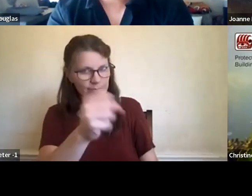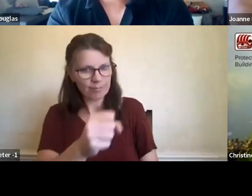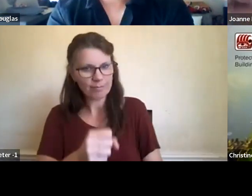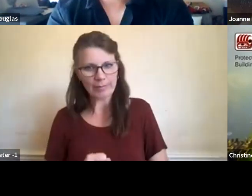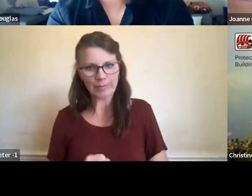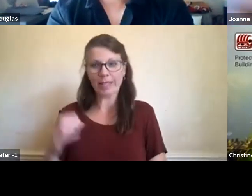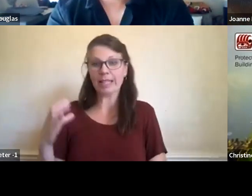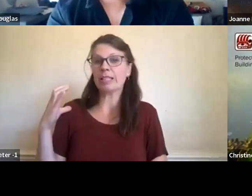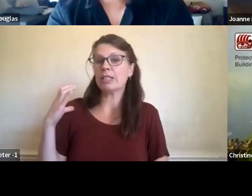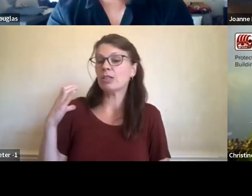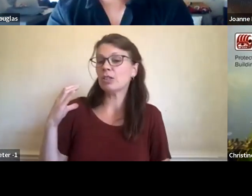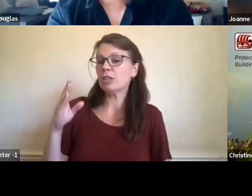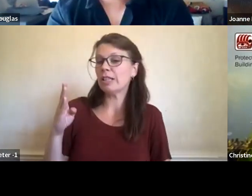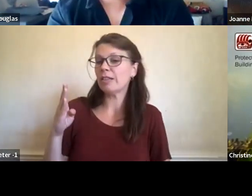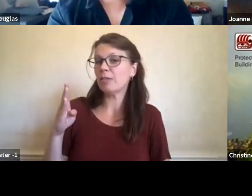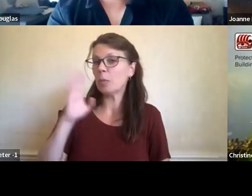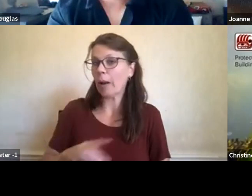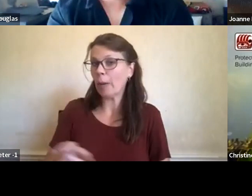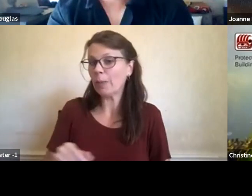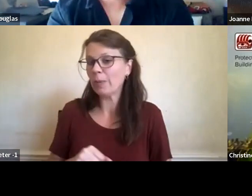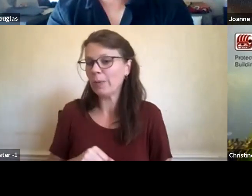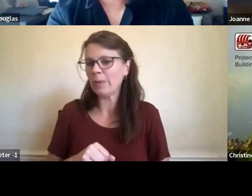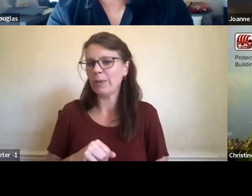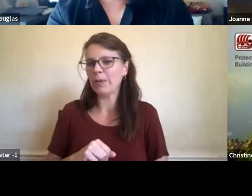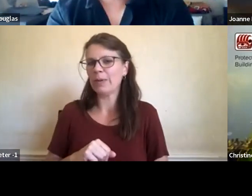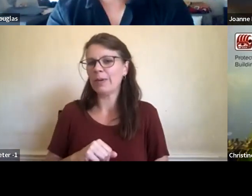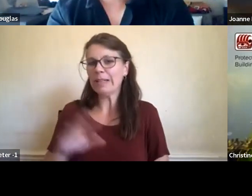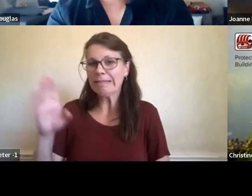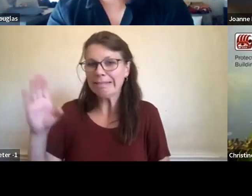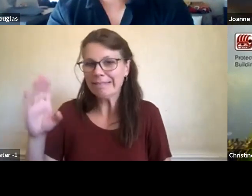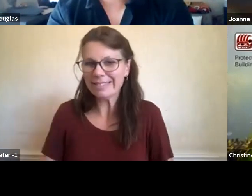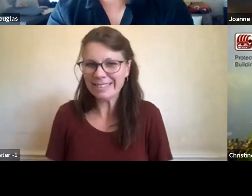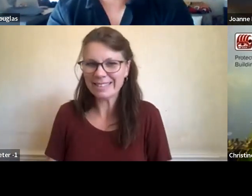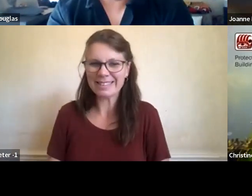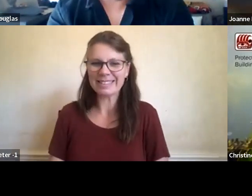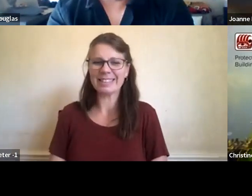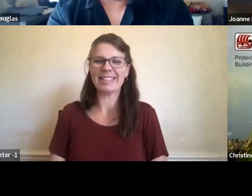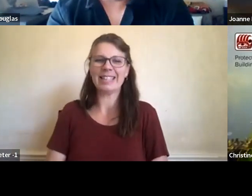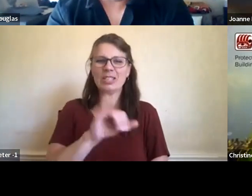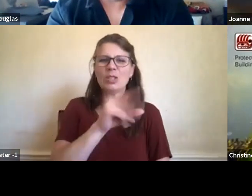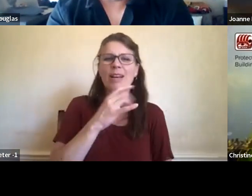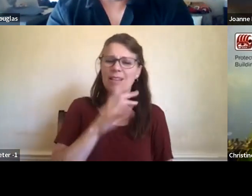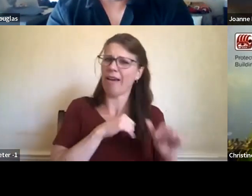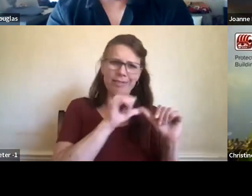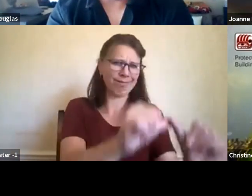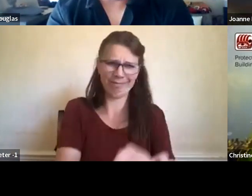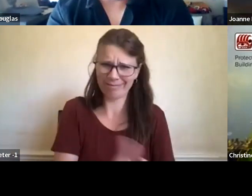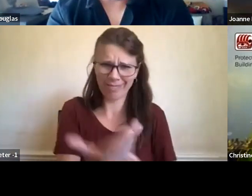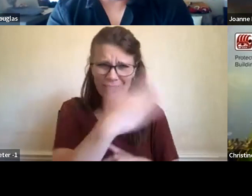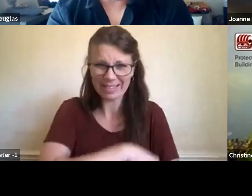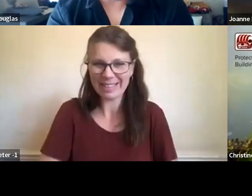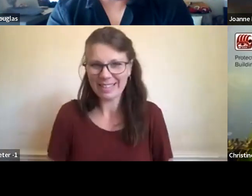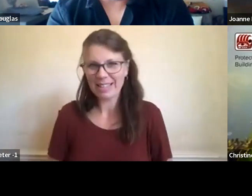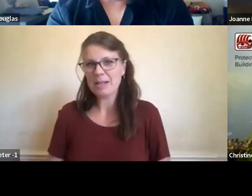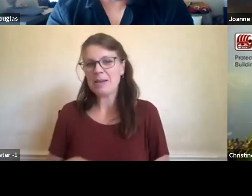uh, Brown. Yeah. Sorry, go ahead. Chief Brown, see that you want to jump in. Yeah. I just wanted